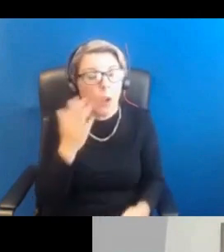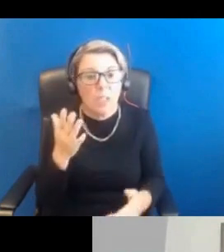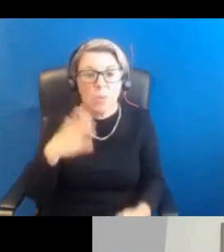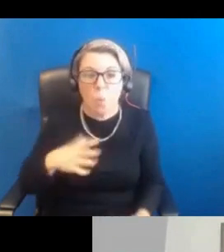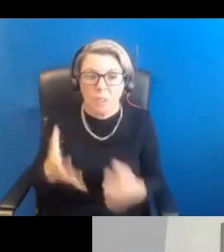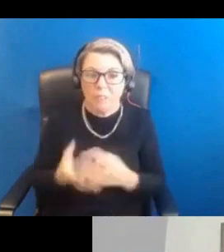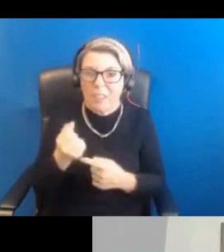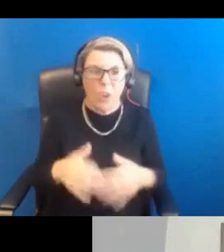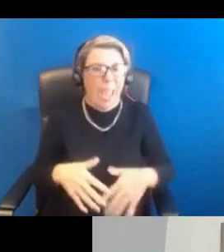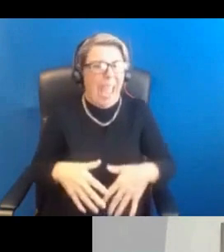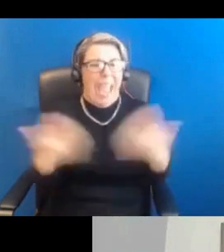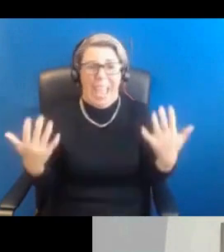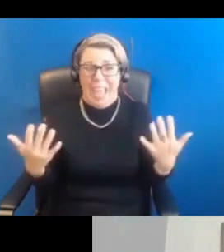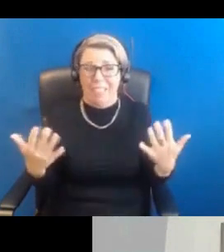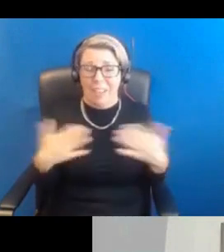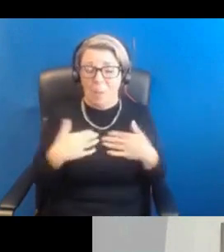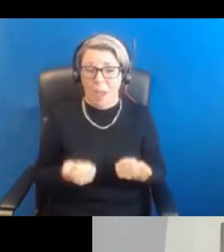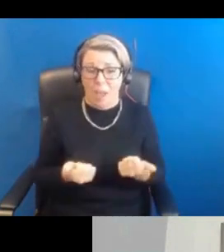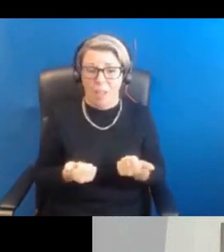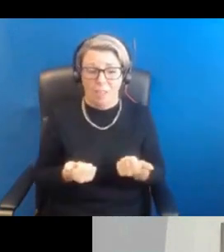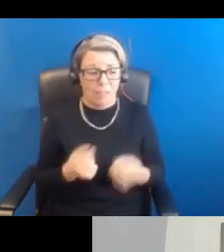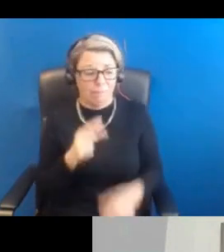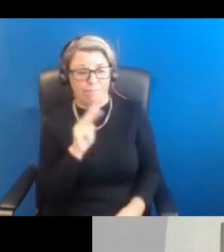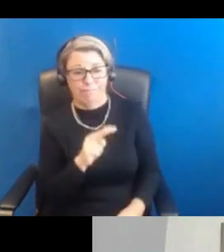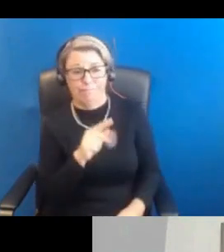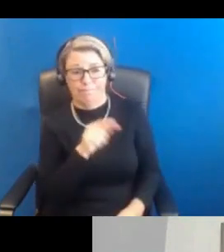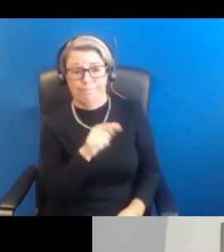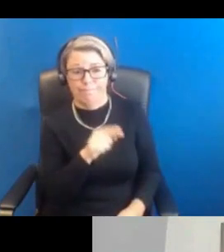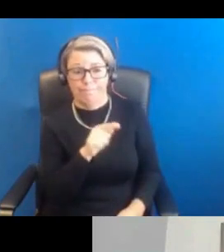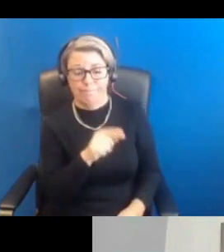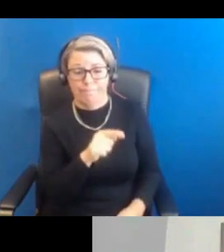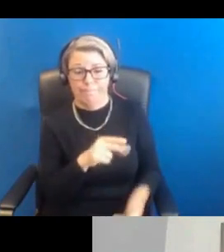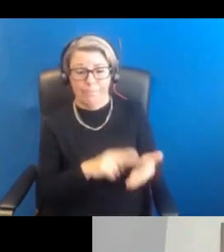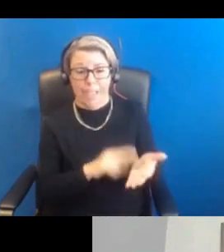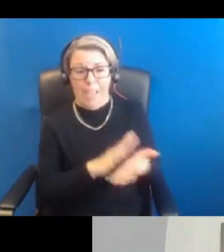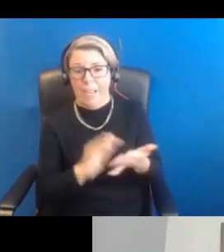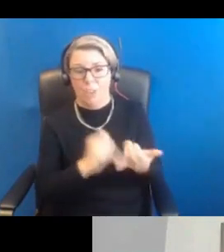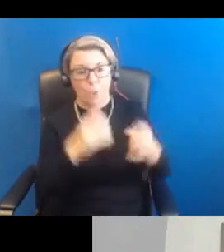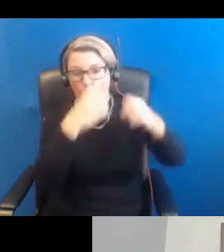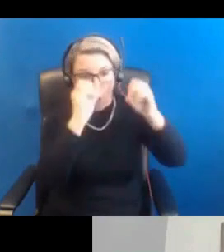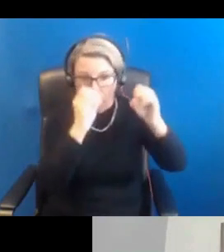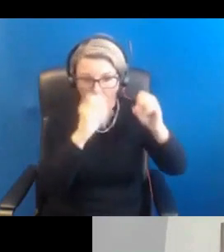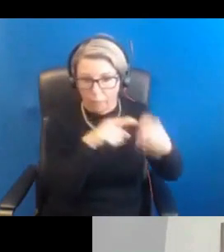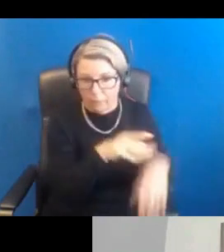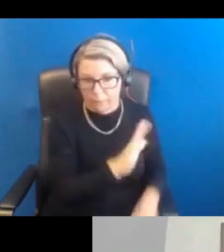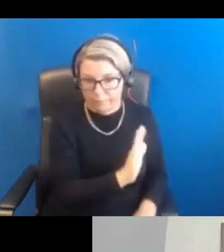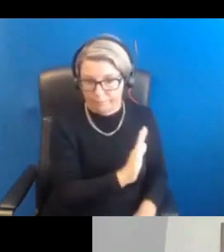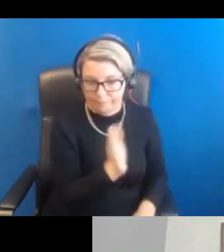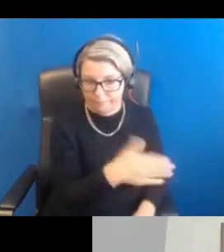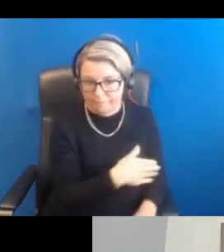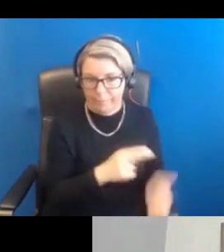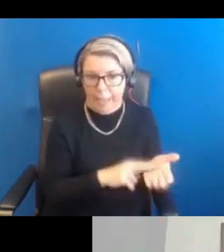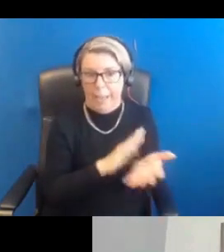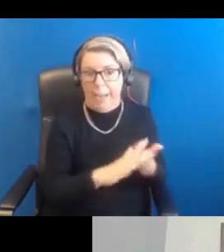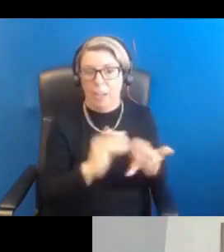out about health. If we have anything, any questions about health, don't go to Google, go to NHS Informed as the